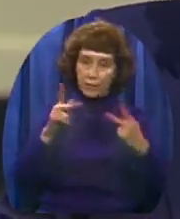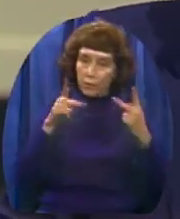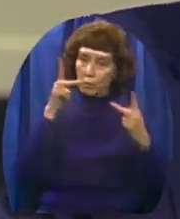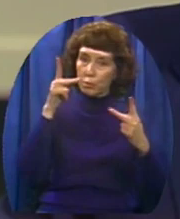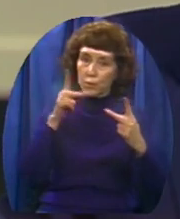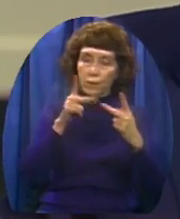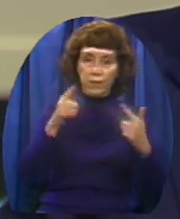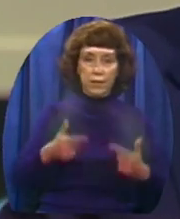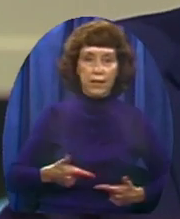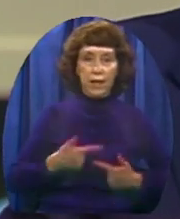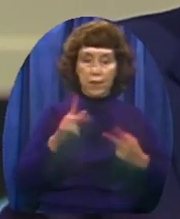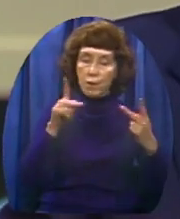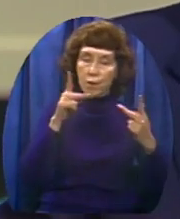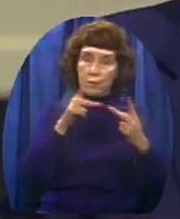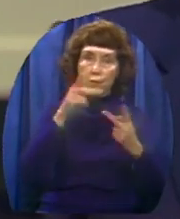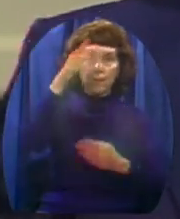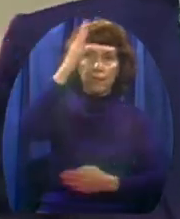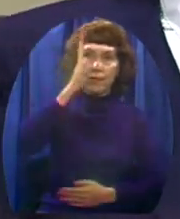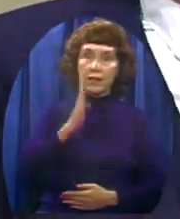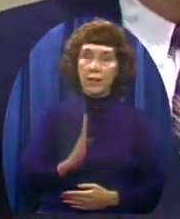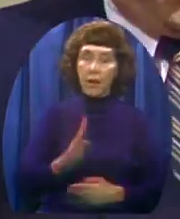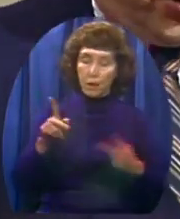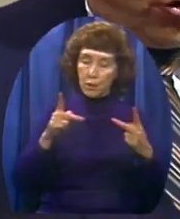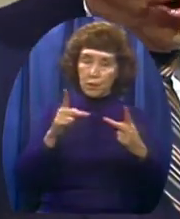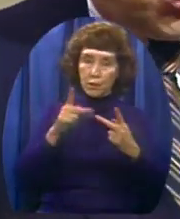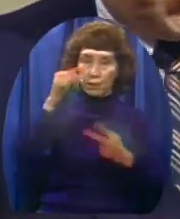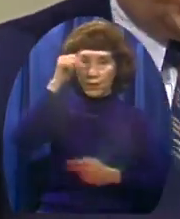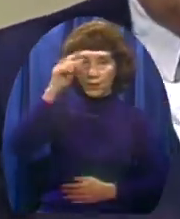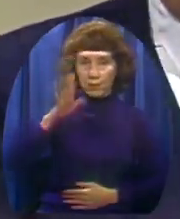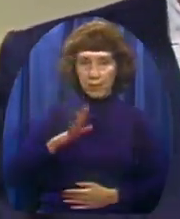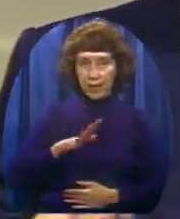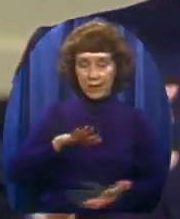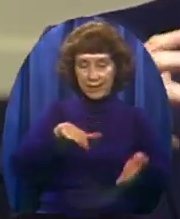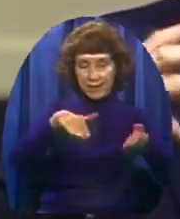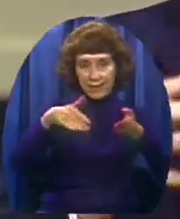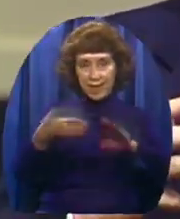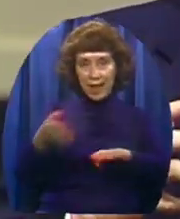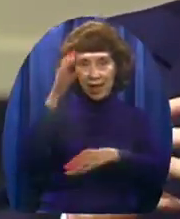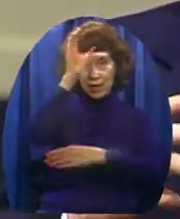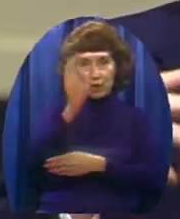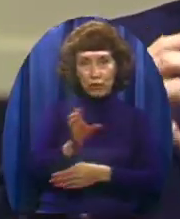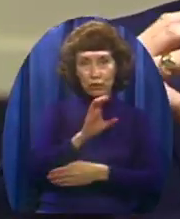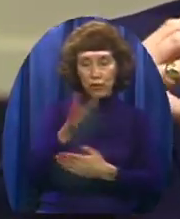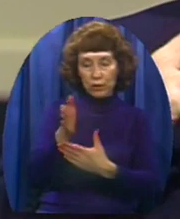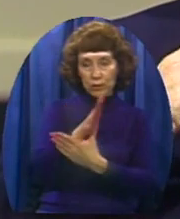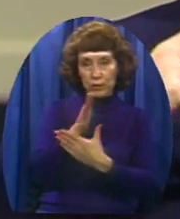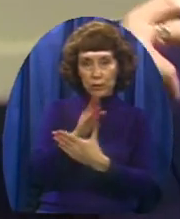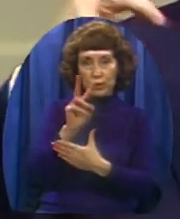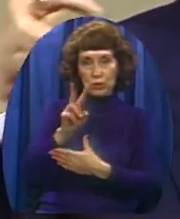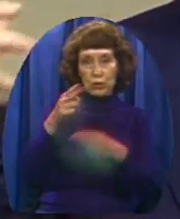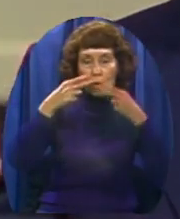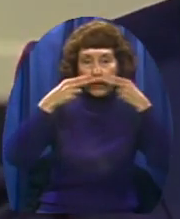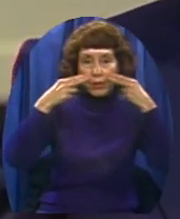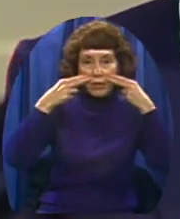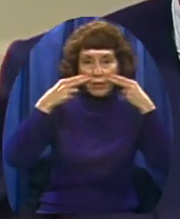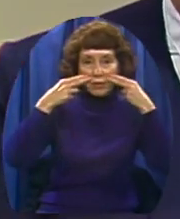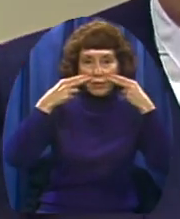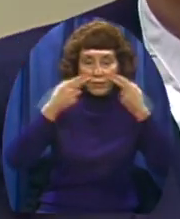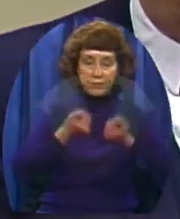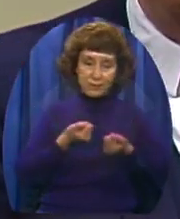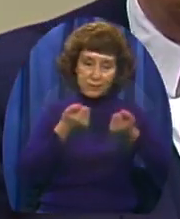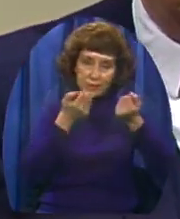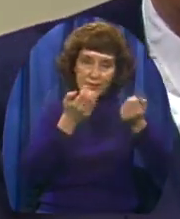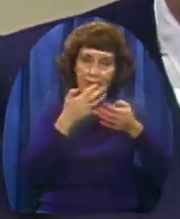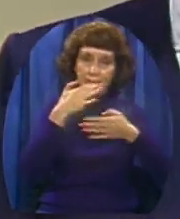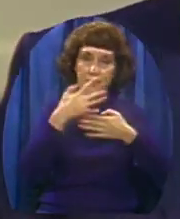Perfect God-perfect man Died upon a cross Between two thieves Shed his blood As the payment for all Of my sins and yours